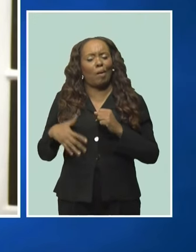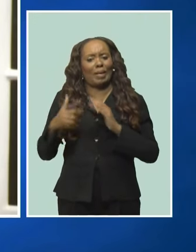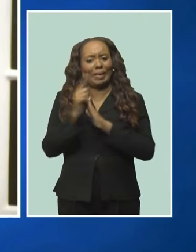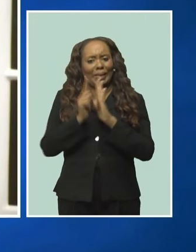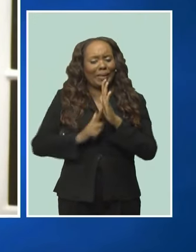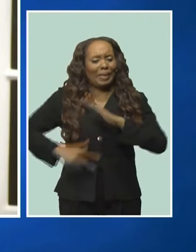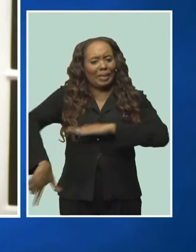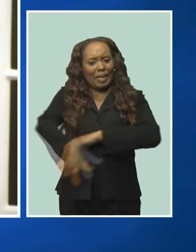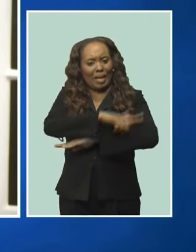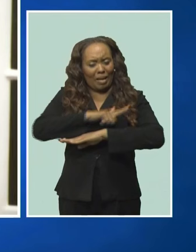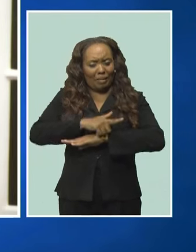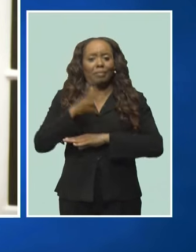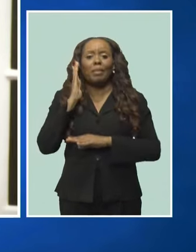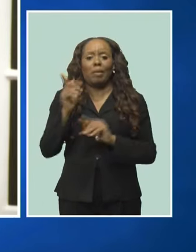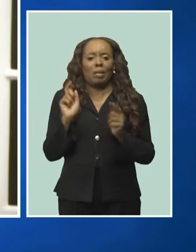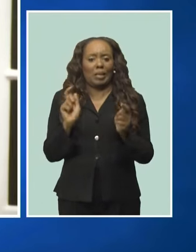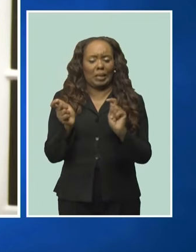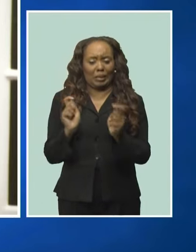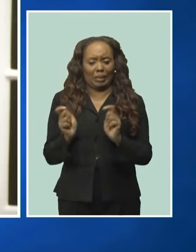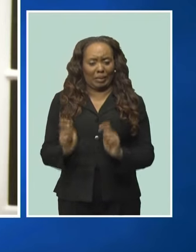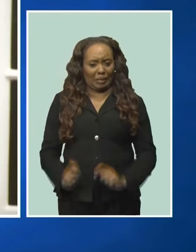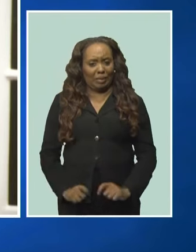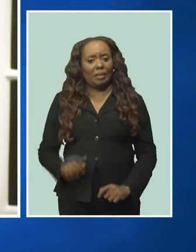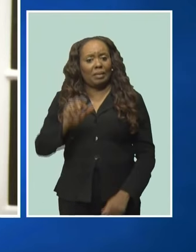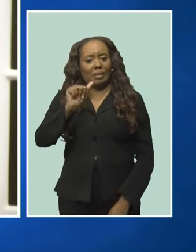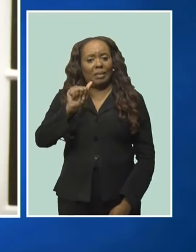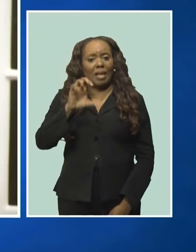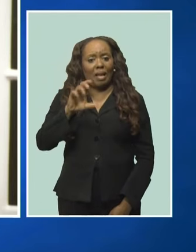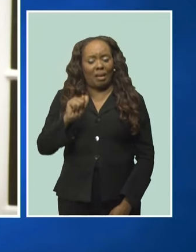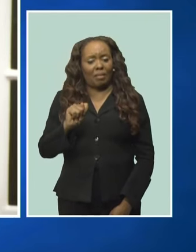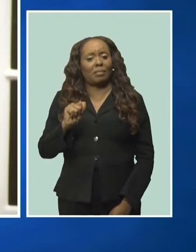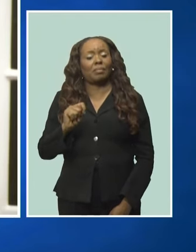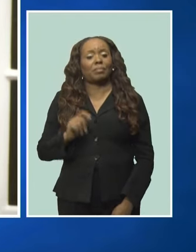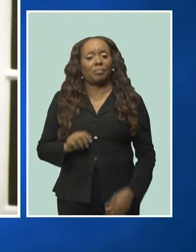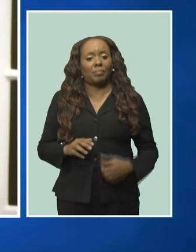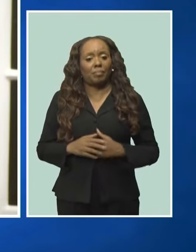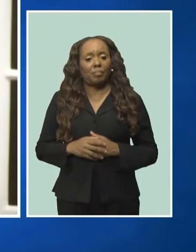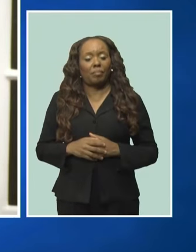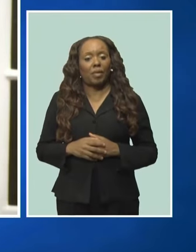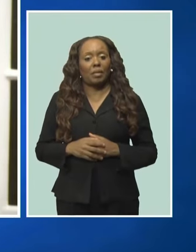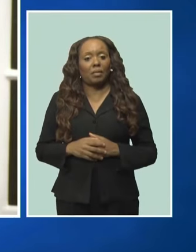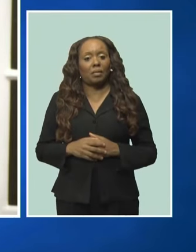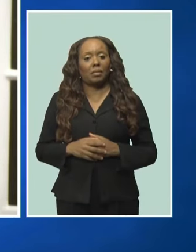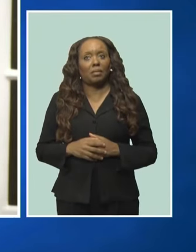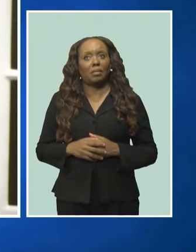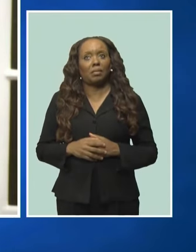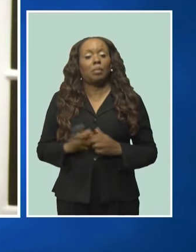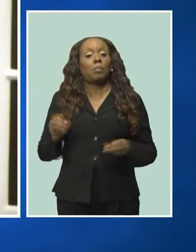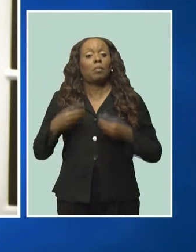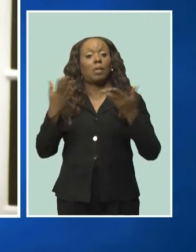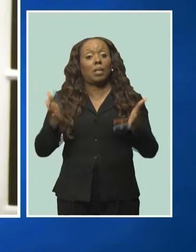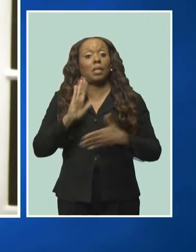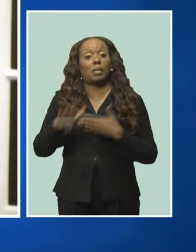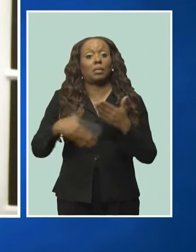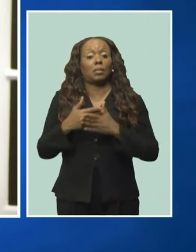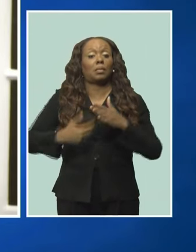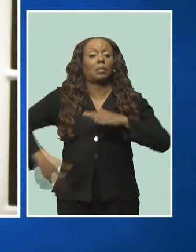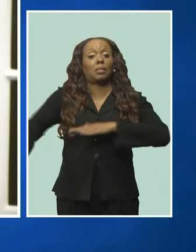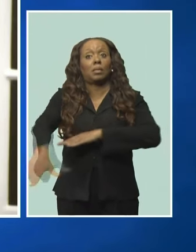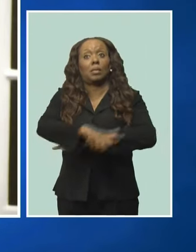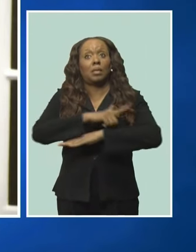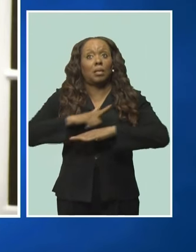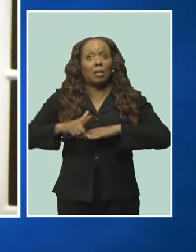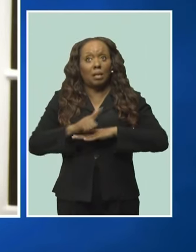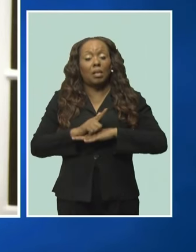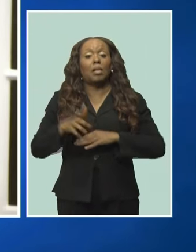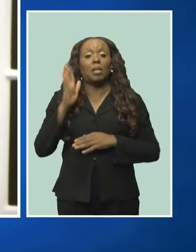be amending the Crown Lands Vesting and Disposal Act to provide that all lands transferred from the state shall have